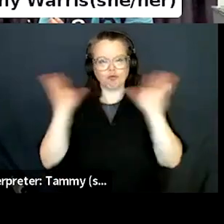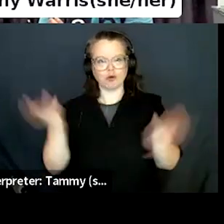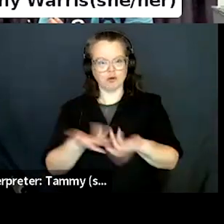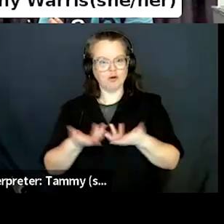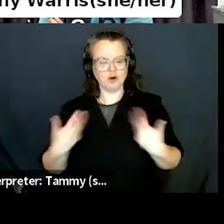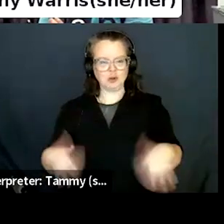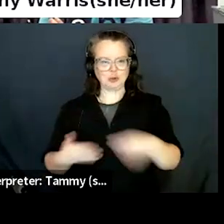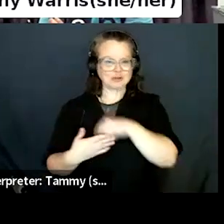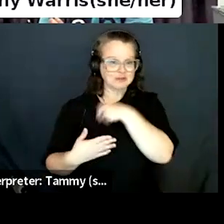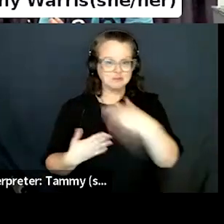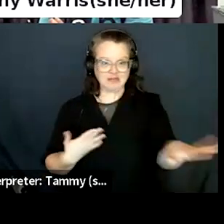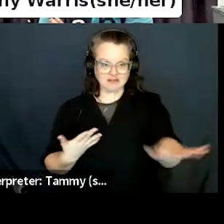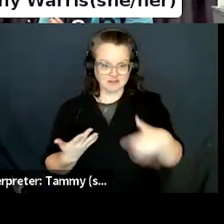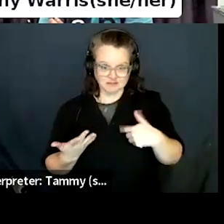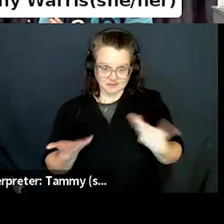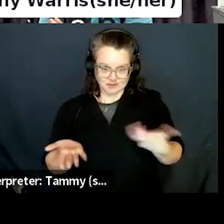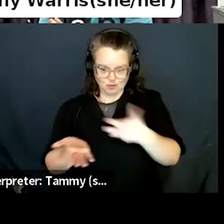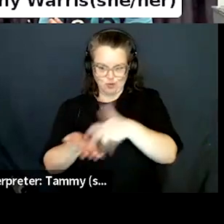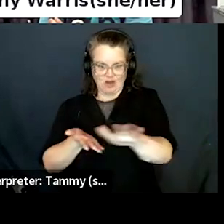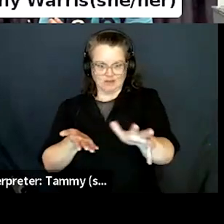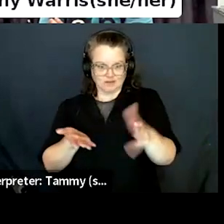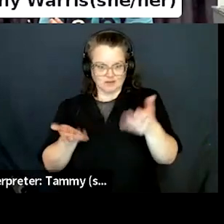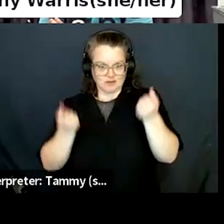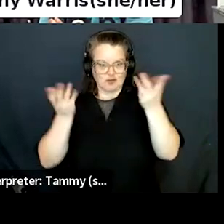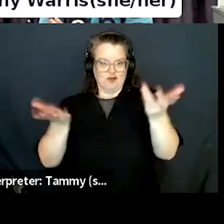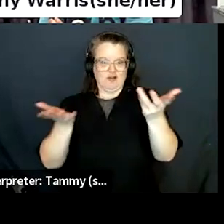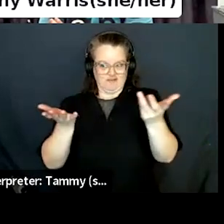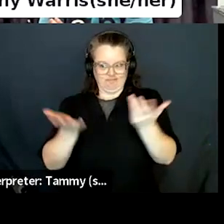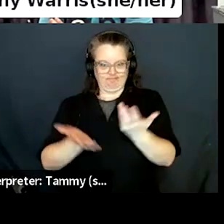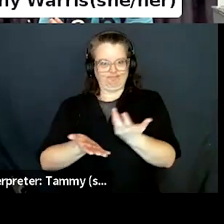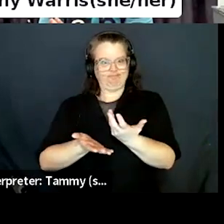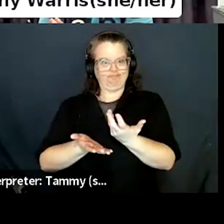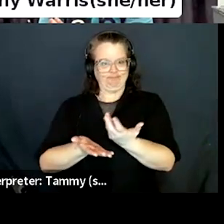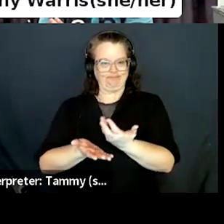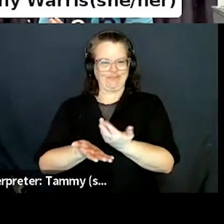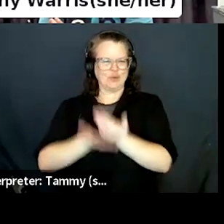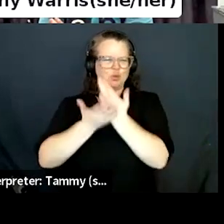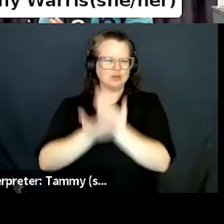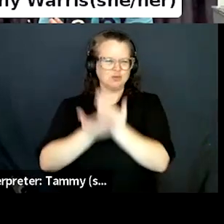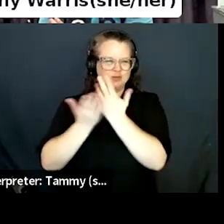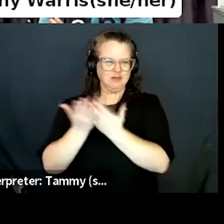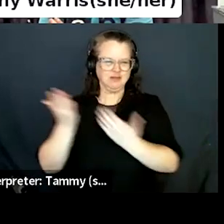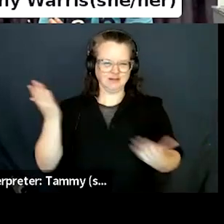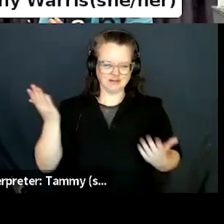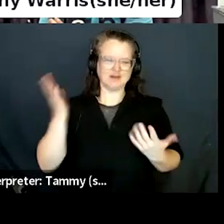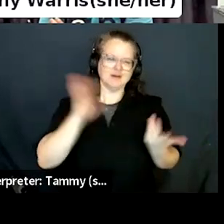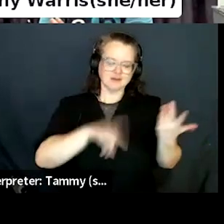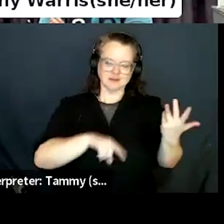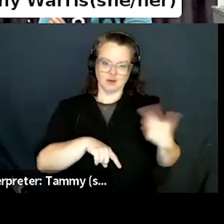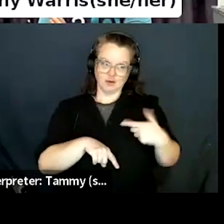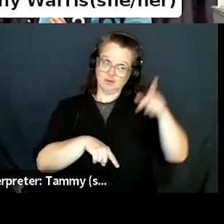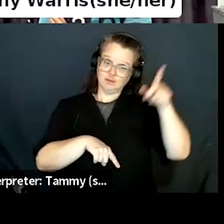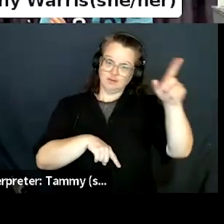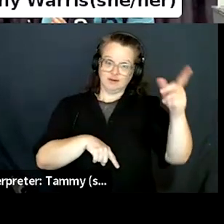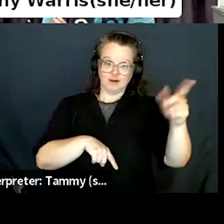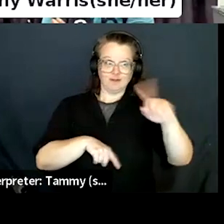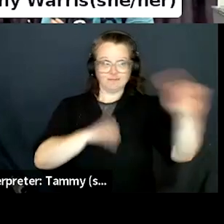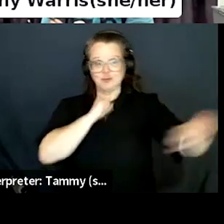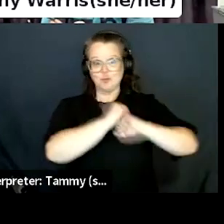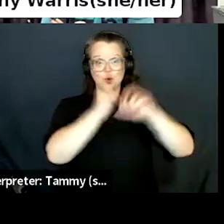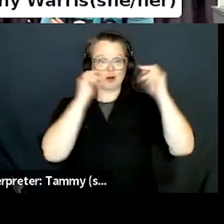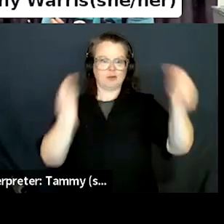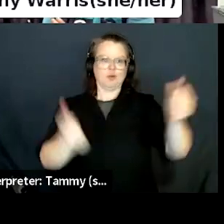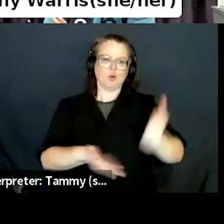what other inefficiencies or sorry, I, the full length of the question. Yeah. Yes. If there are other,